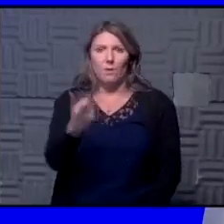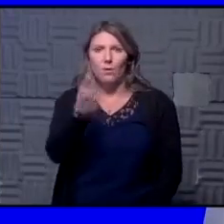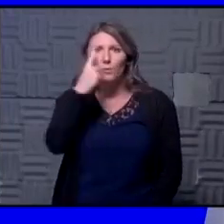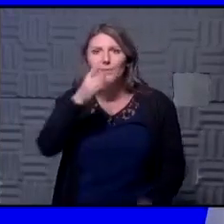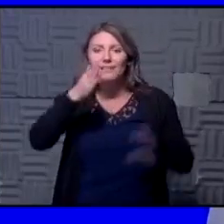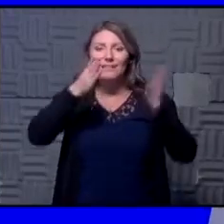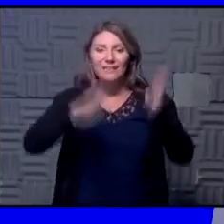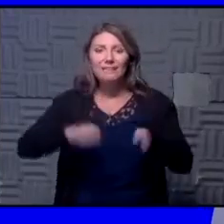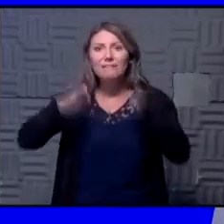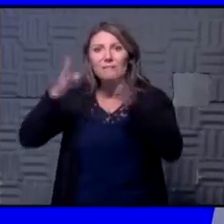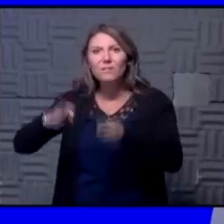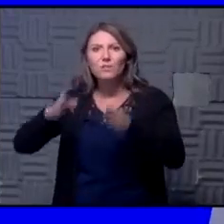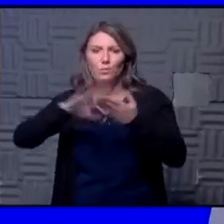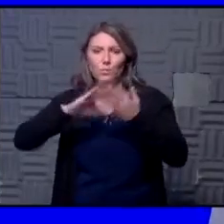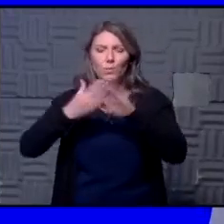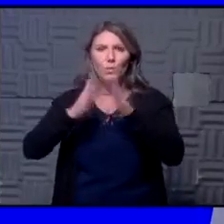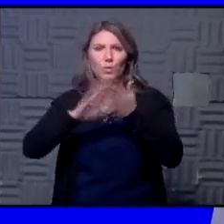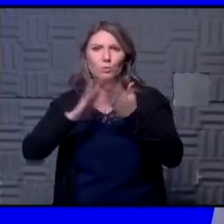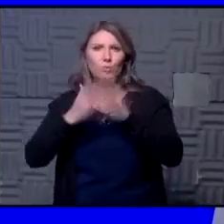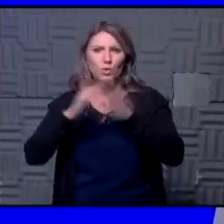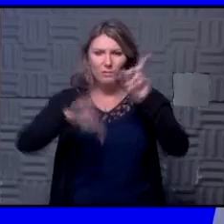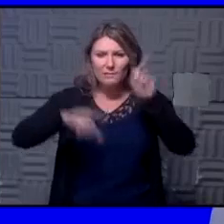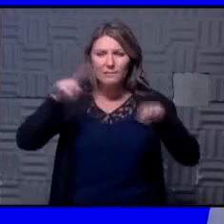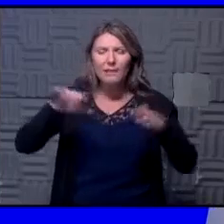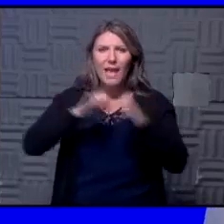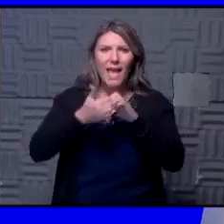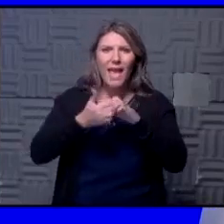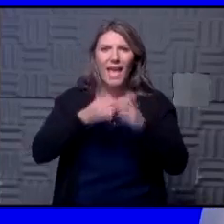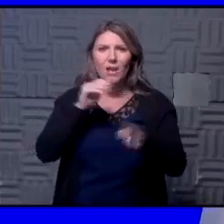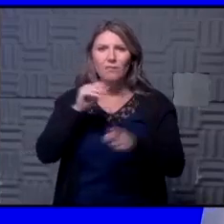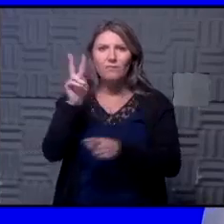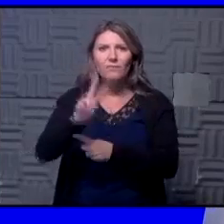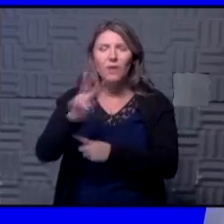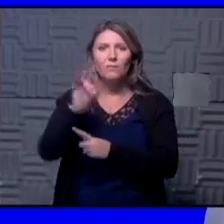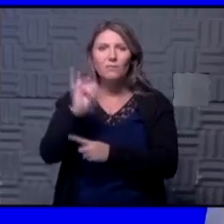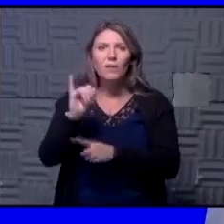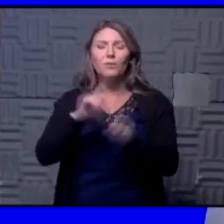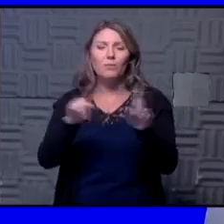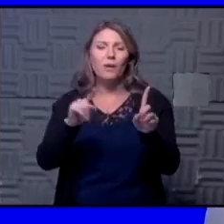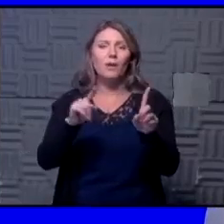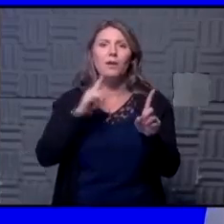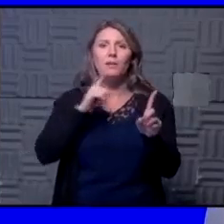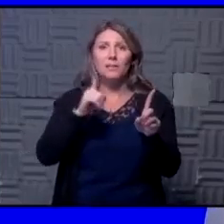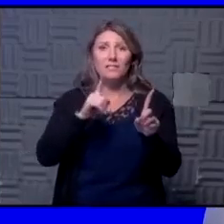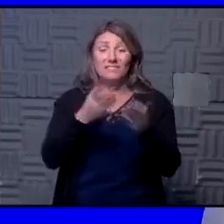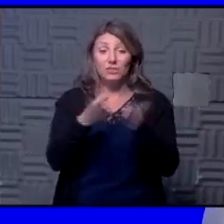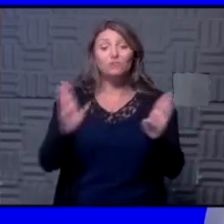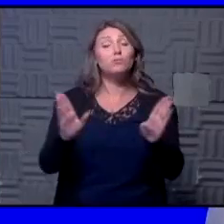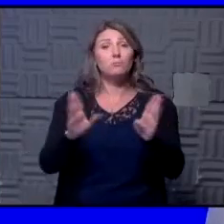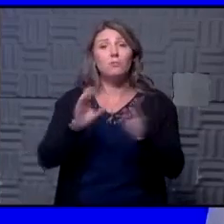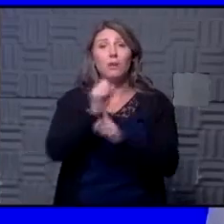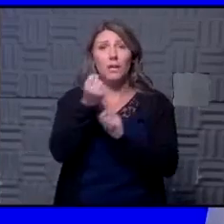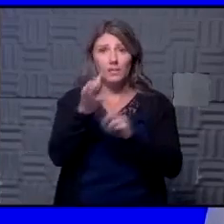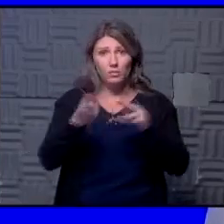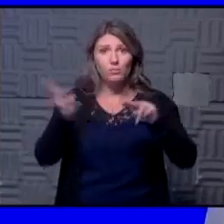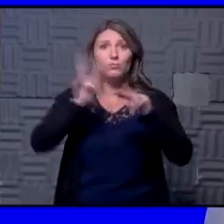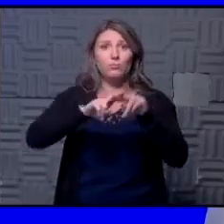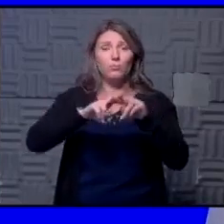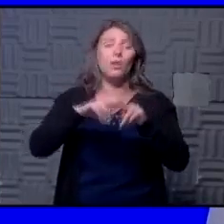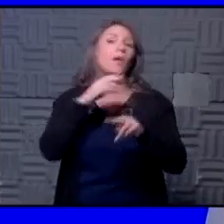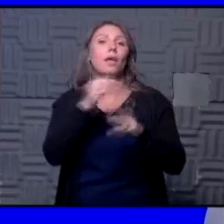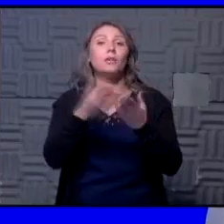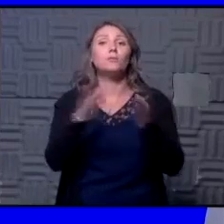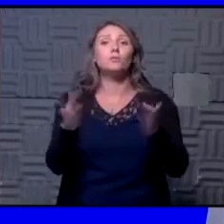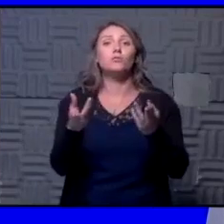community dynamics of the viral infection but we do understand that in general cases are on the rise we do understand that in